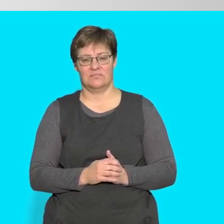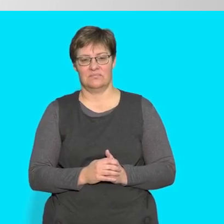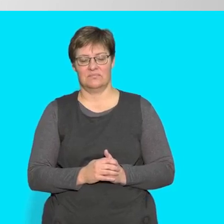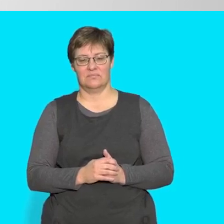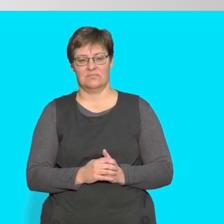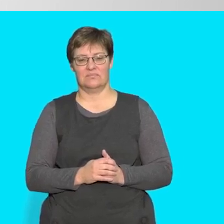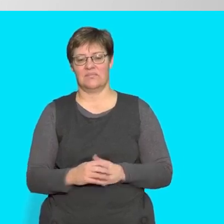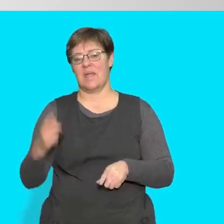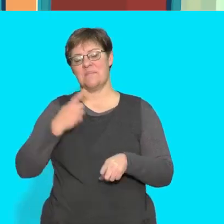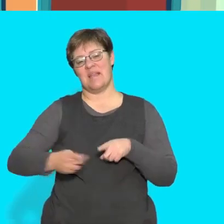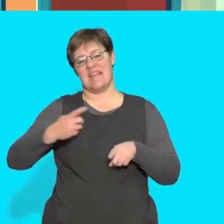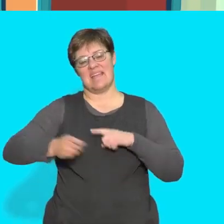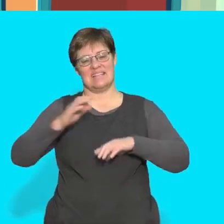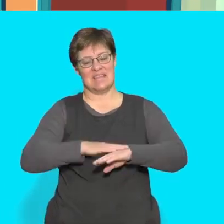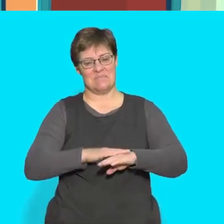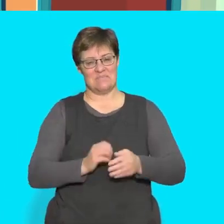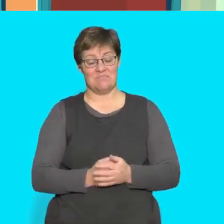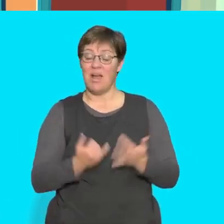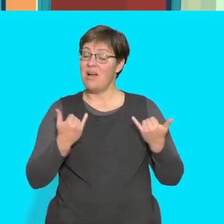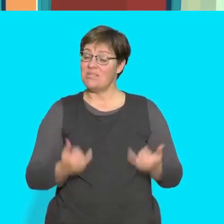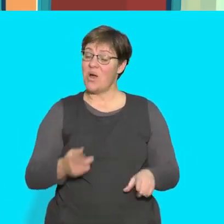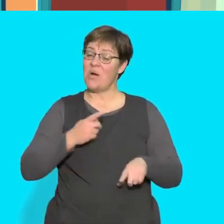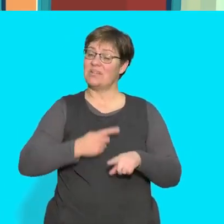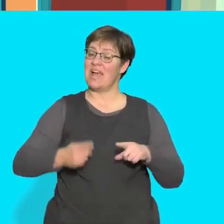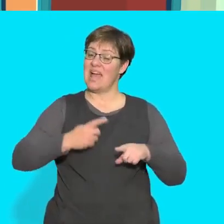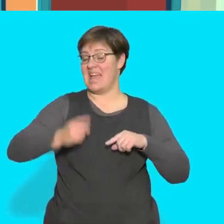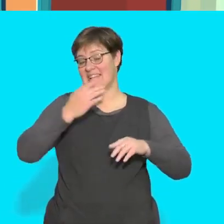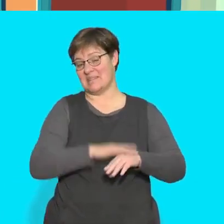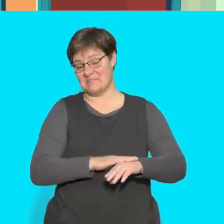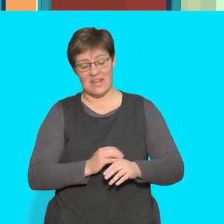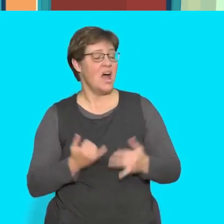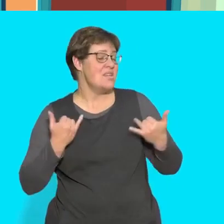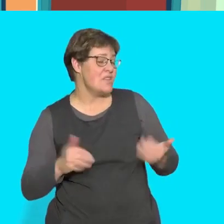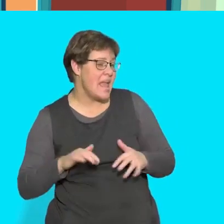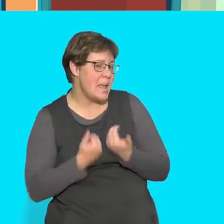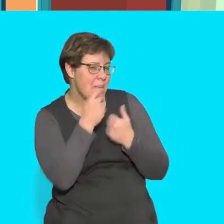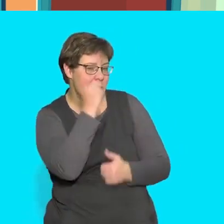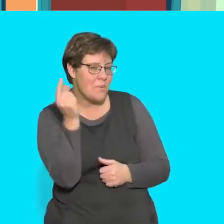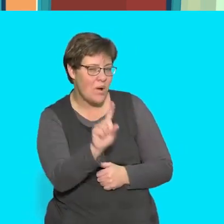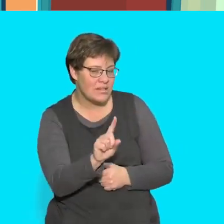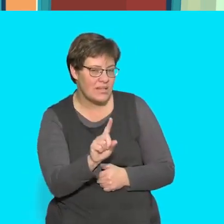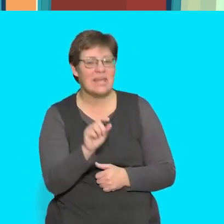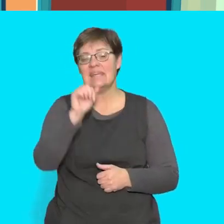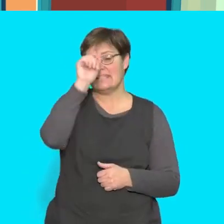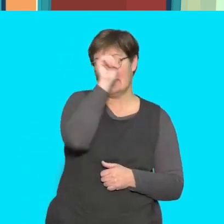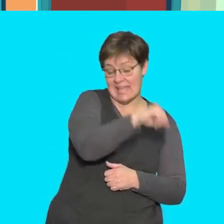playtime it's time to play today's game is called yes or no